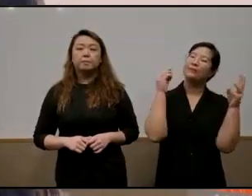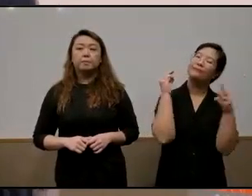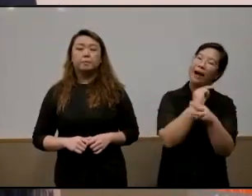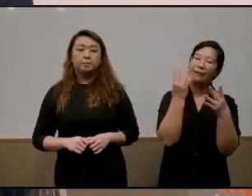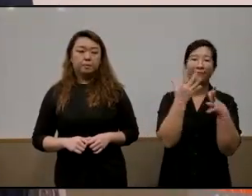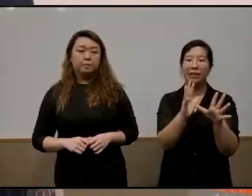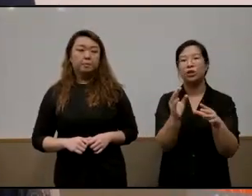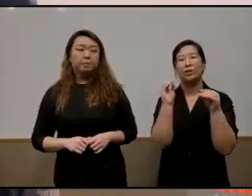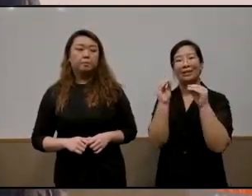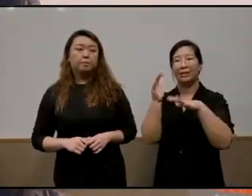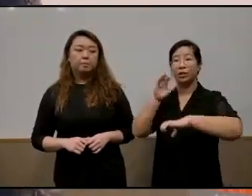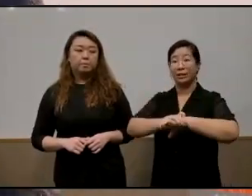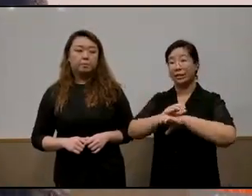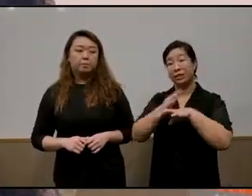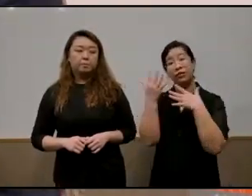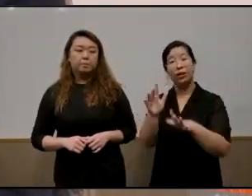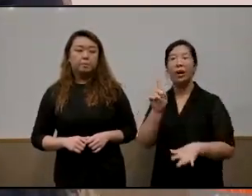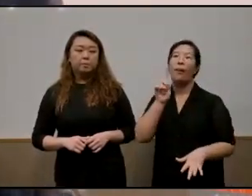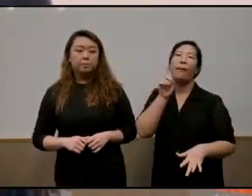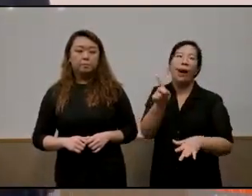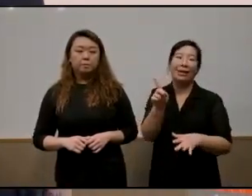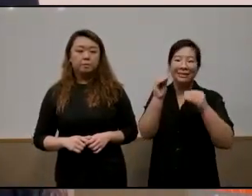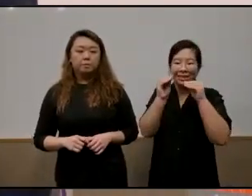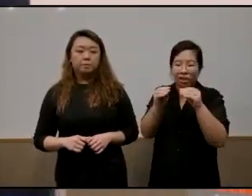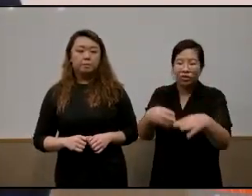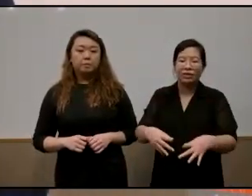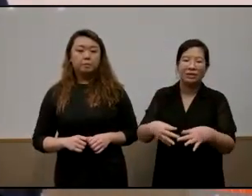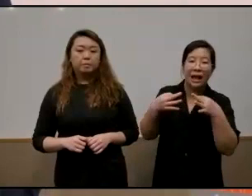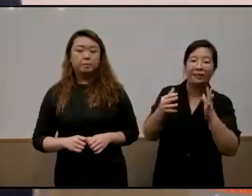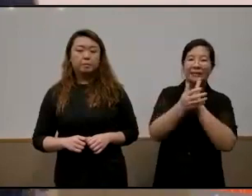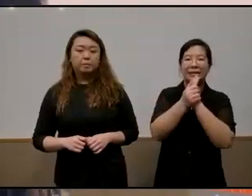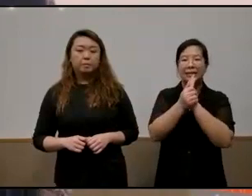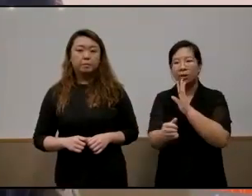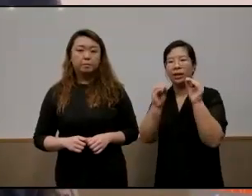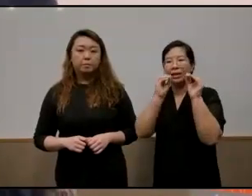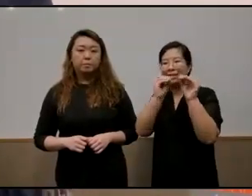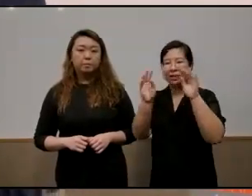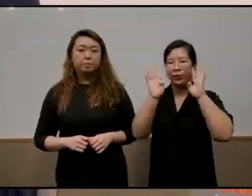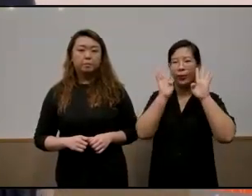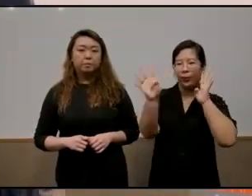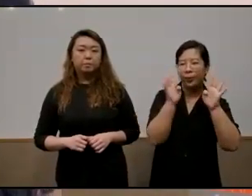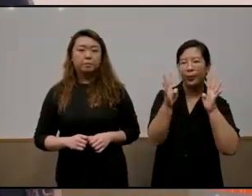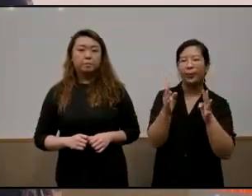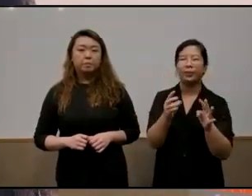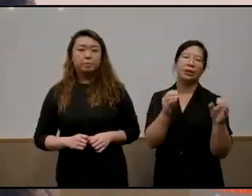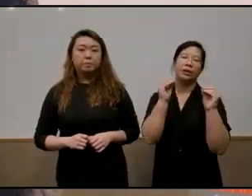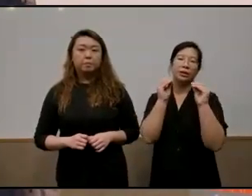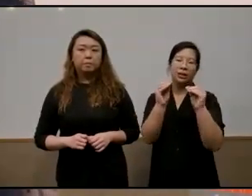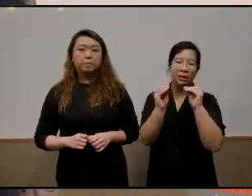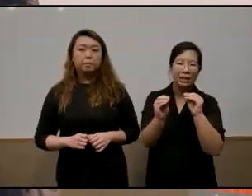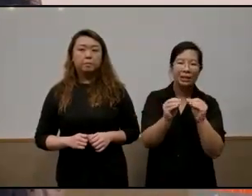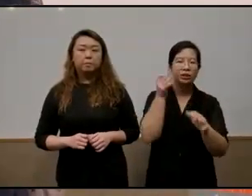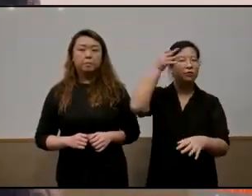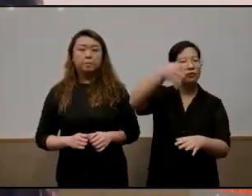english but a teacher of life skills right a teacher of innovation a teacher of um future